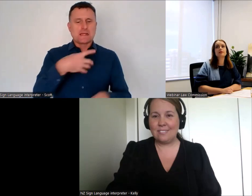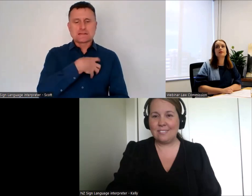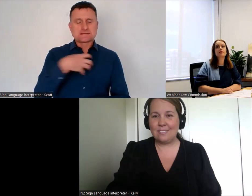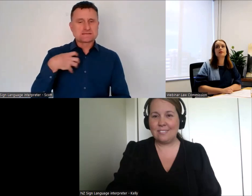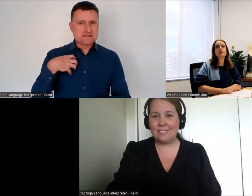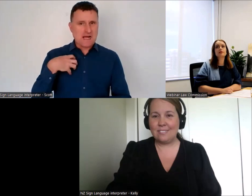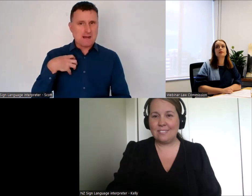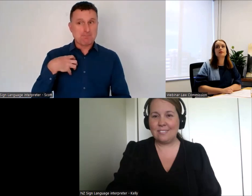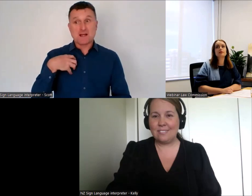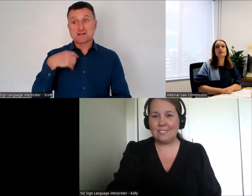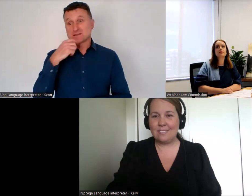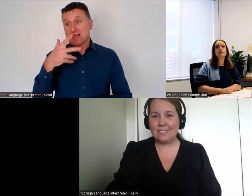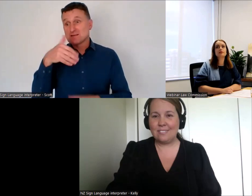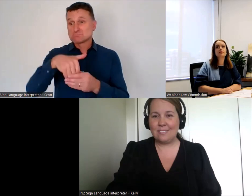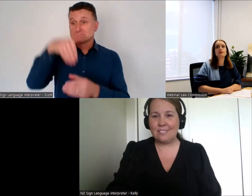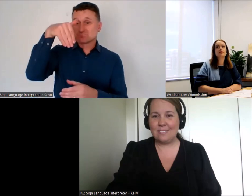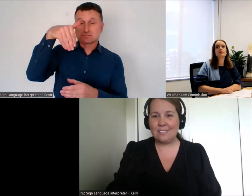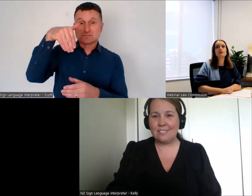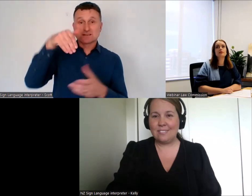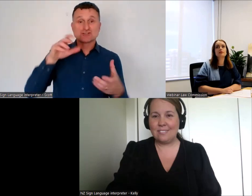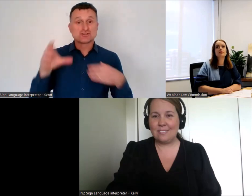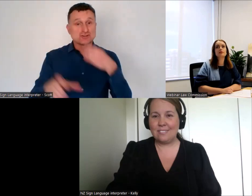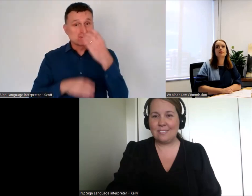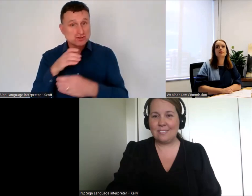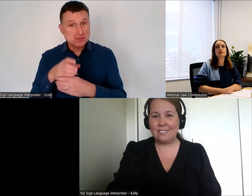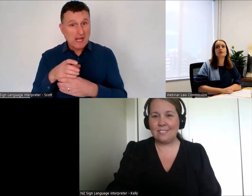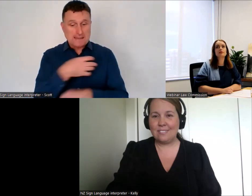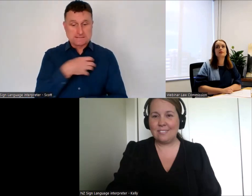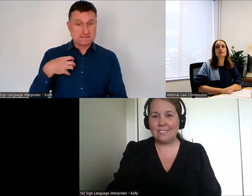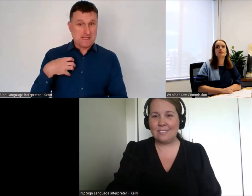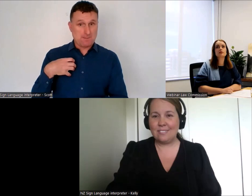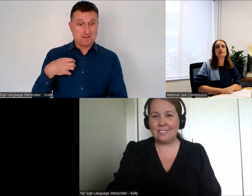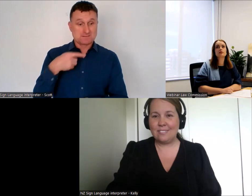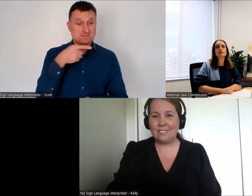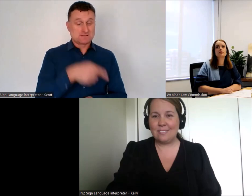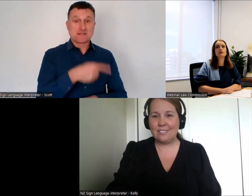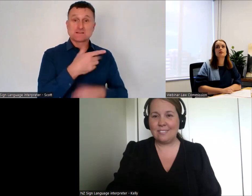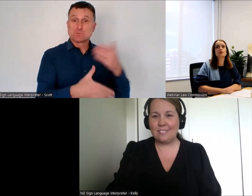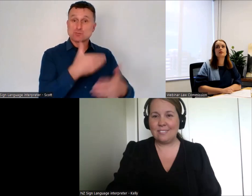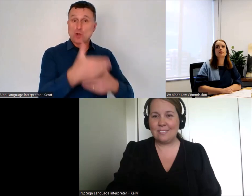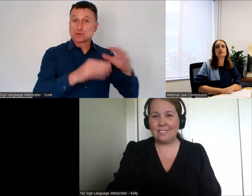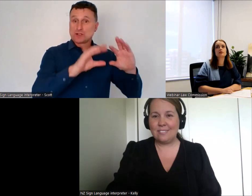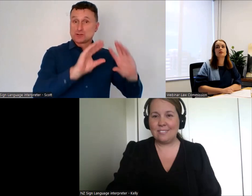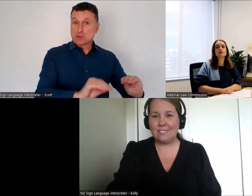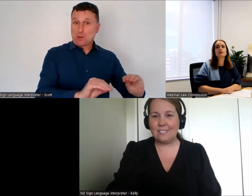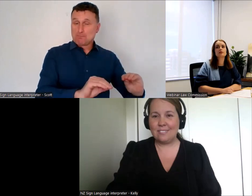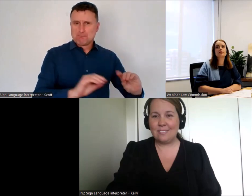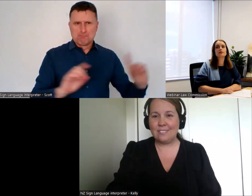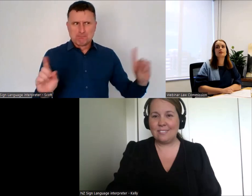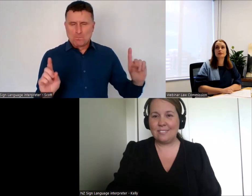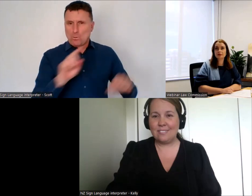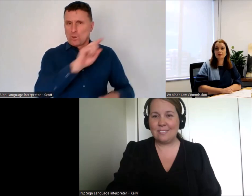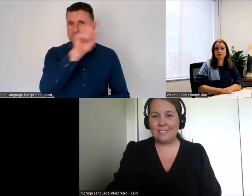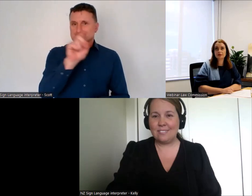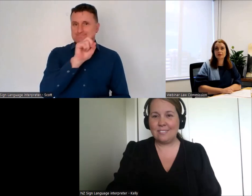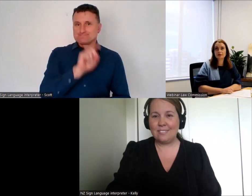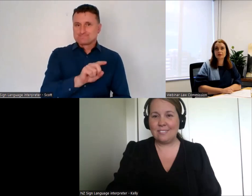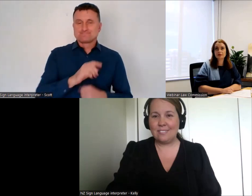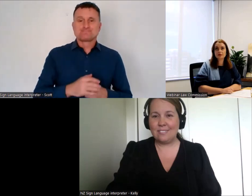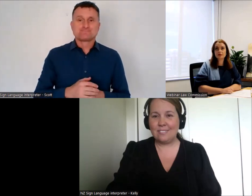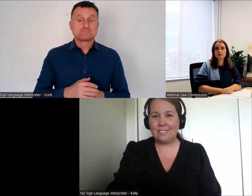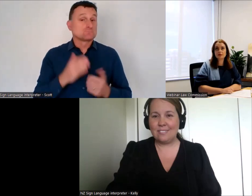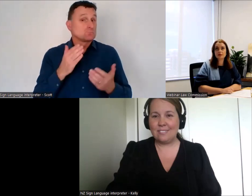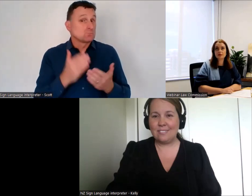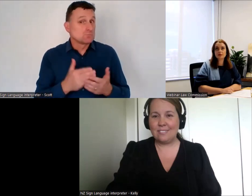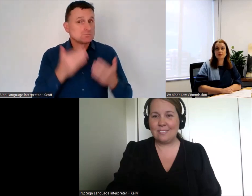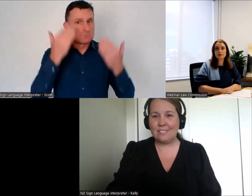Well, we obviously can't predict what any government will do,